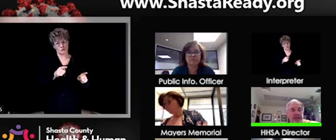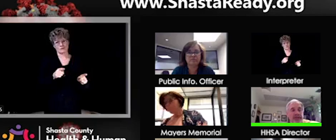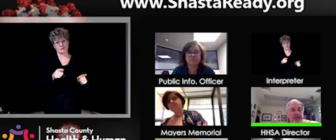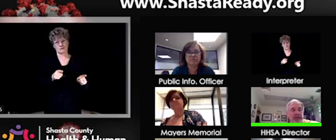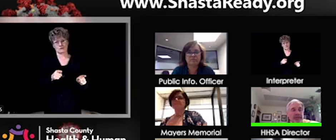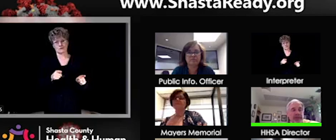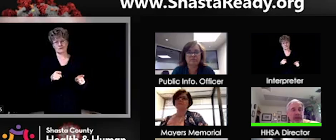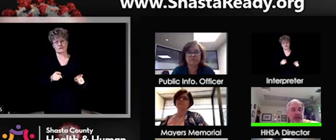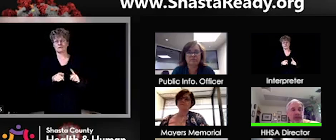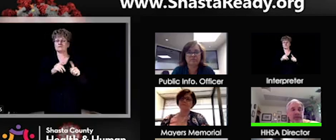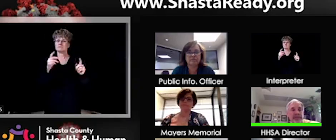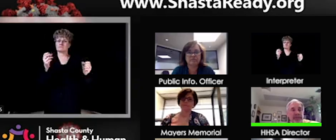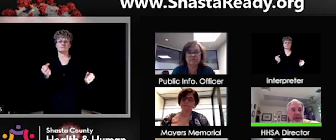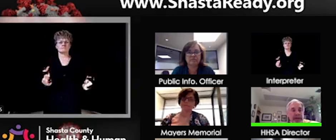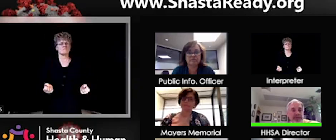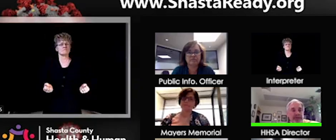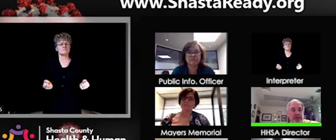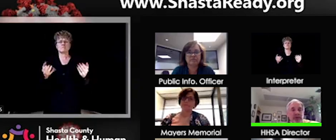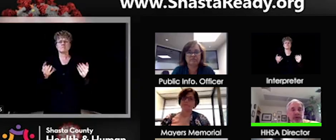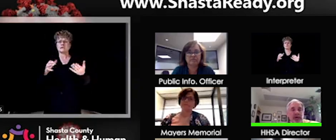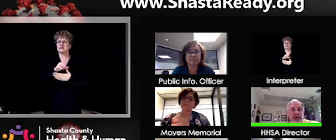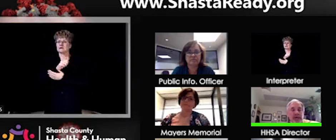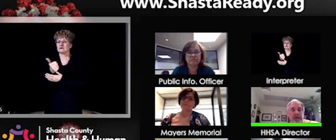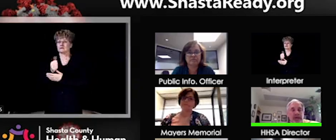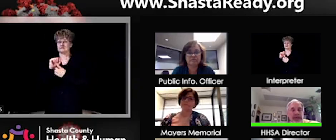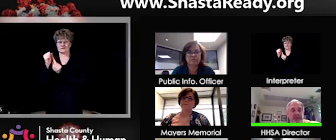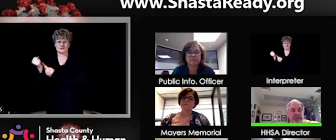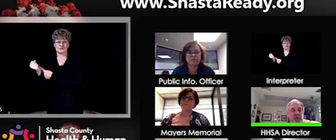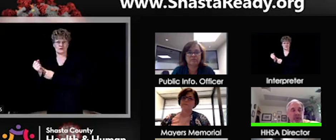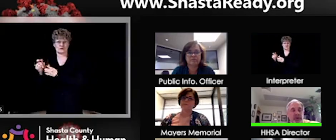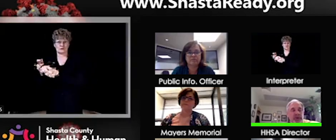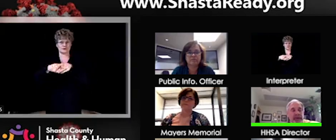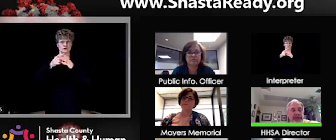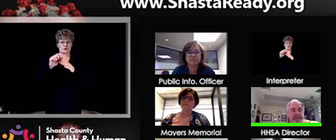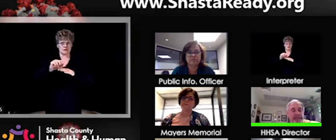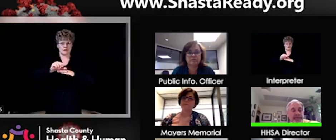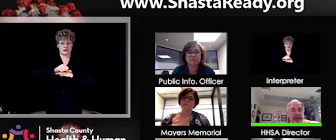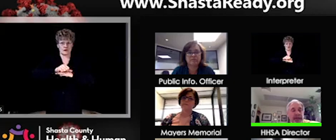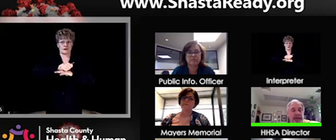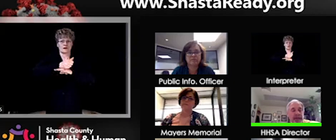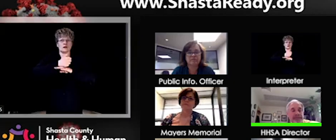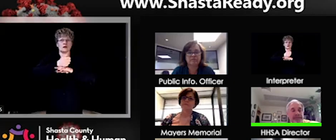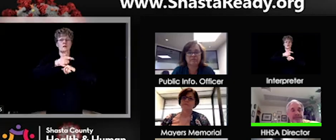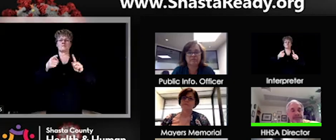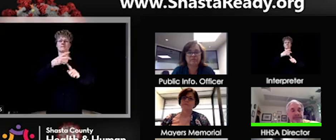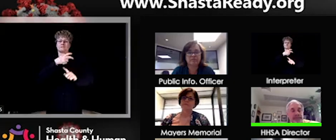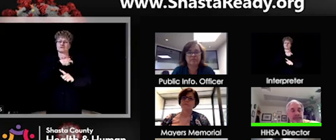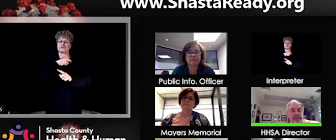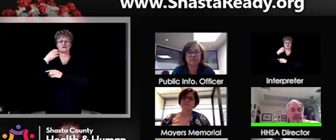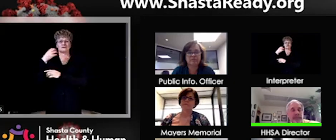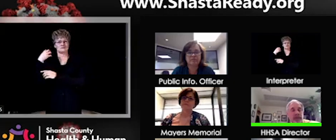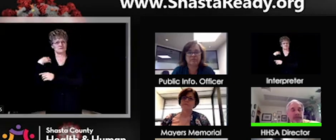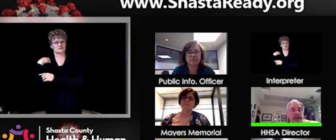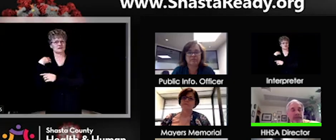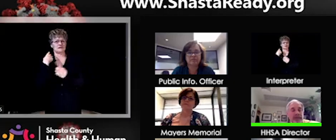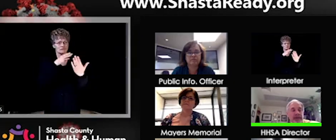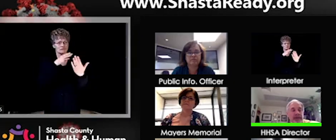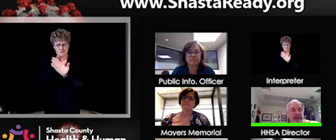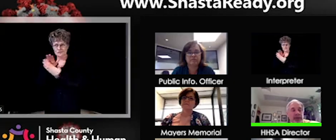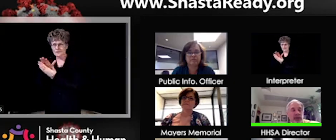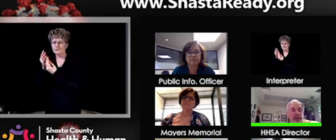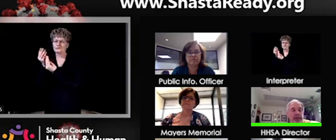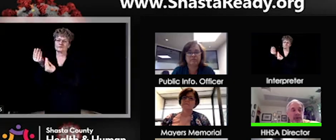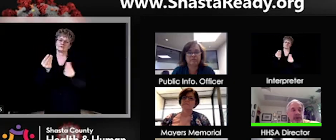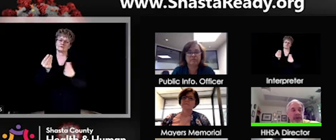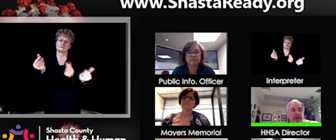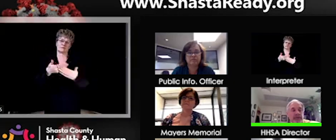there have been many other things that have been headed off in the past. So I, I think that's important to understand. And I